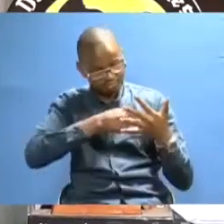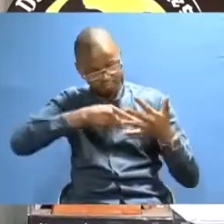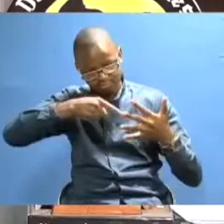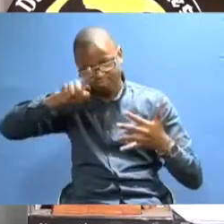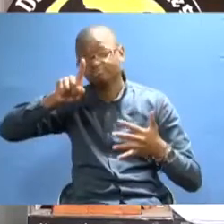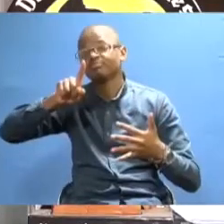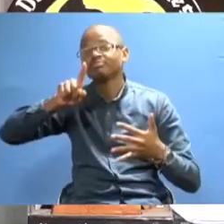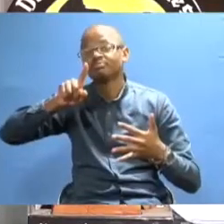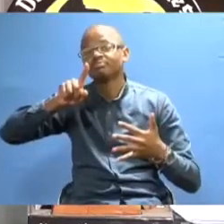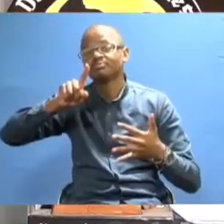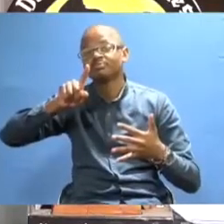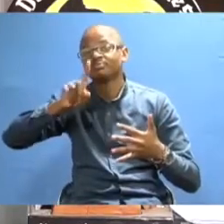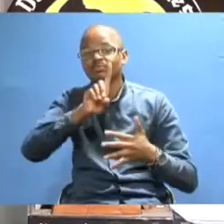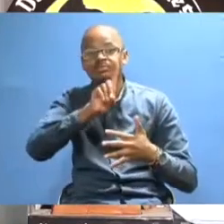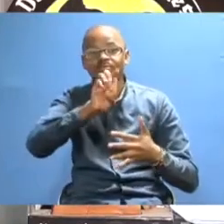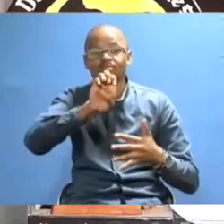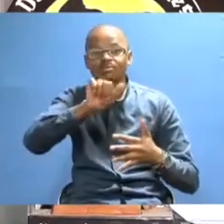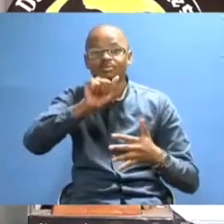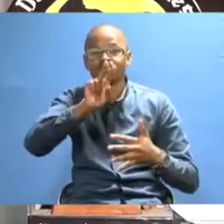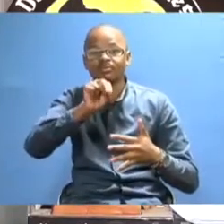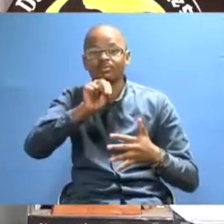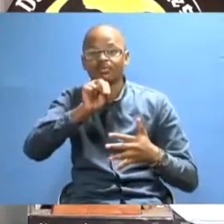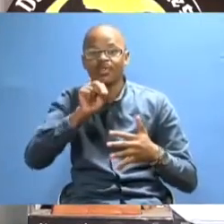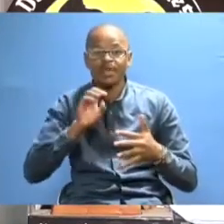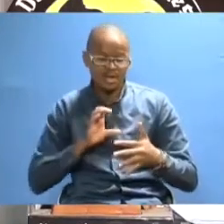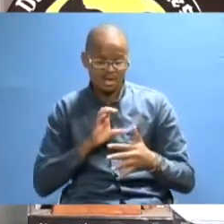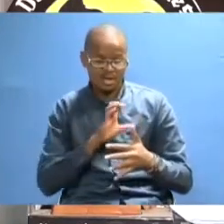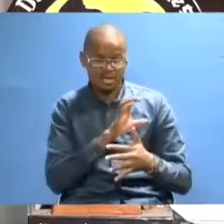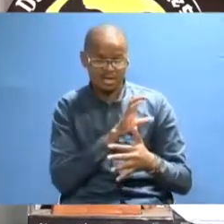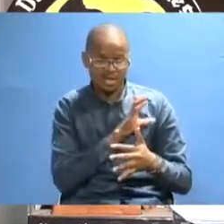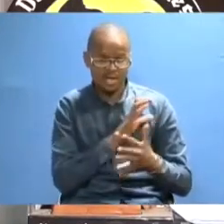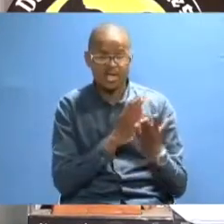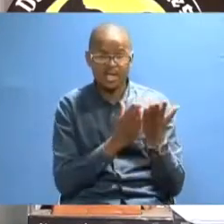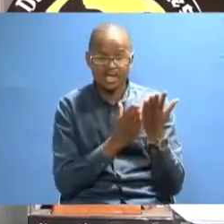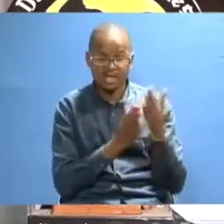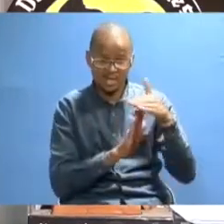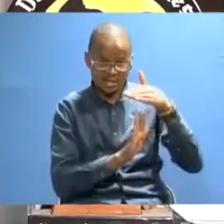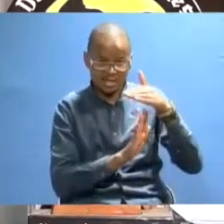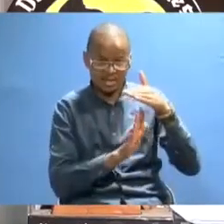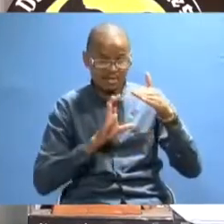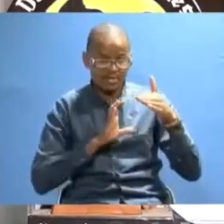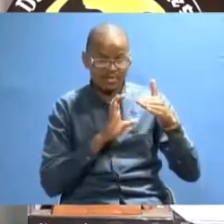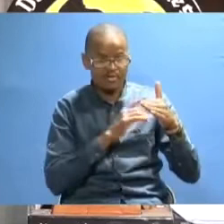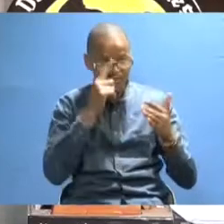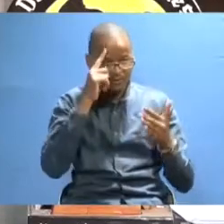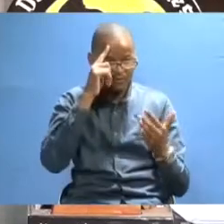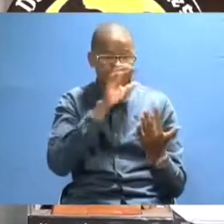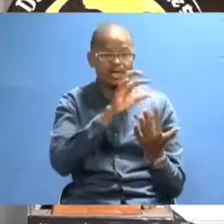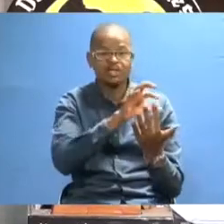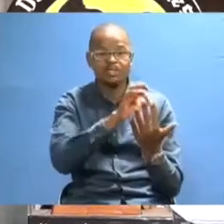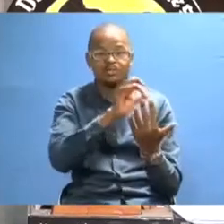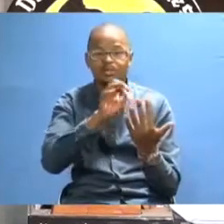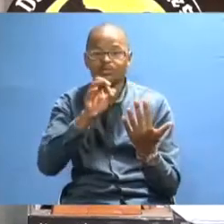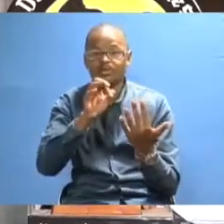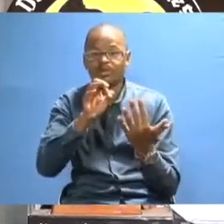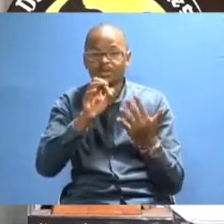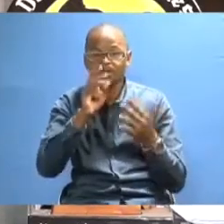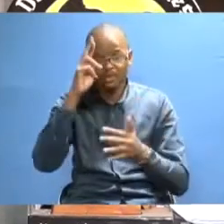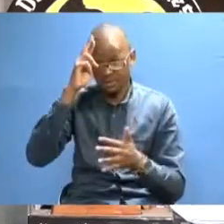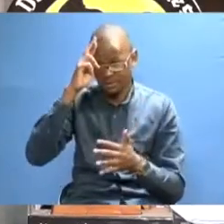approval. The dean has a number of committees and sub-committees for specific purposes.